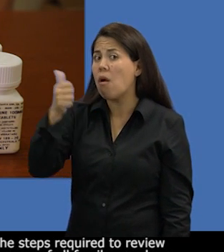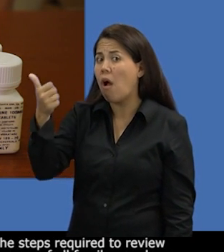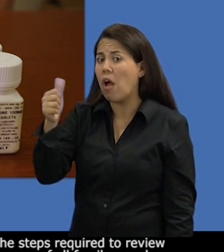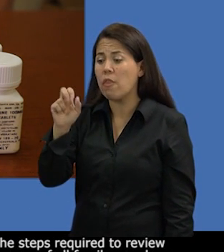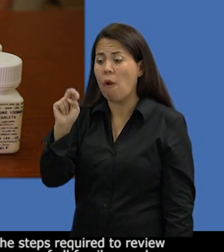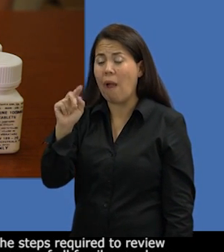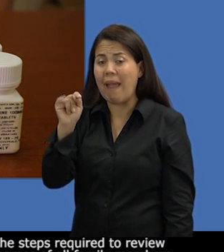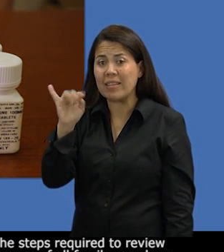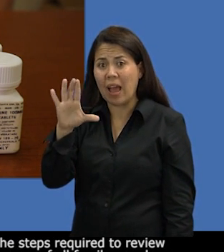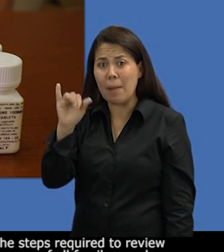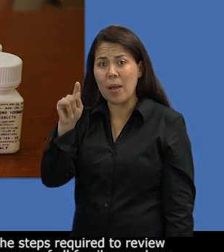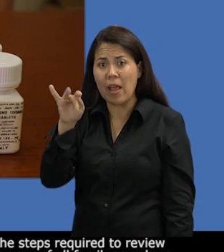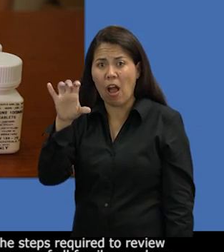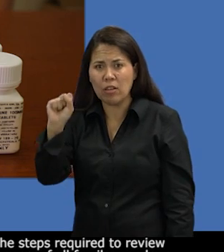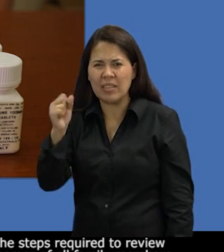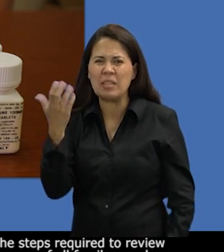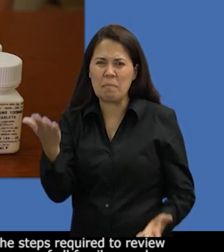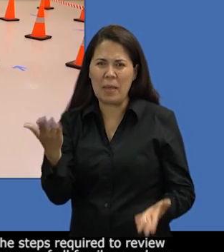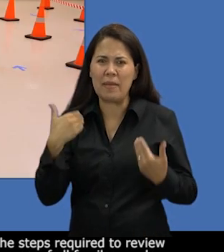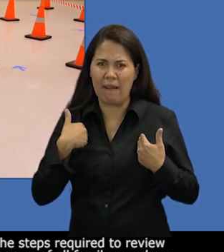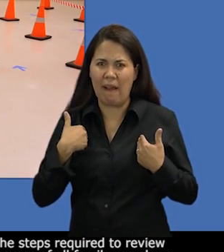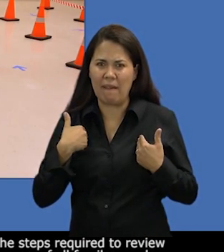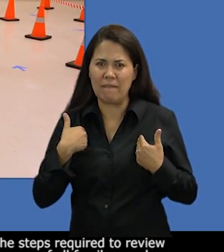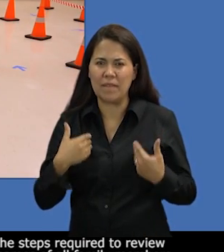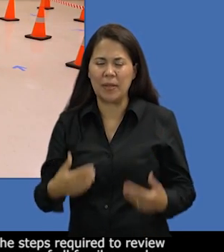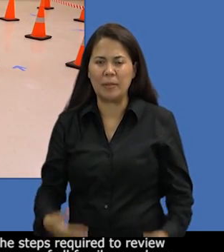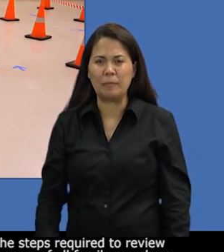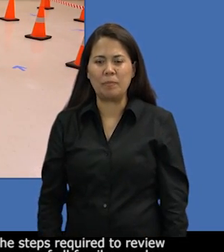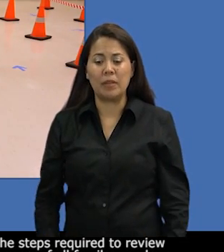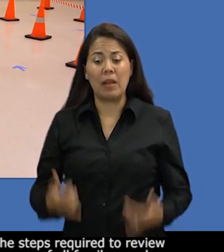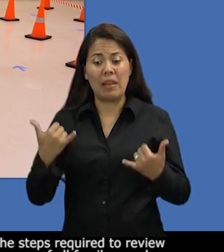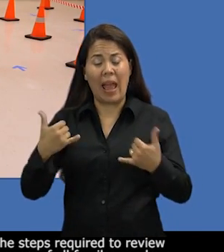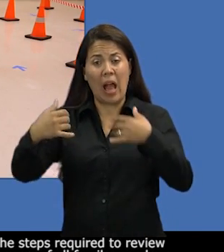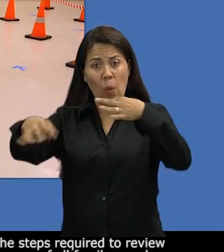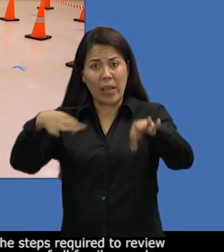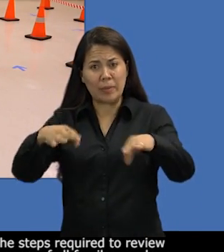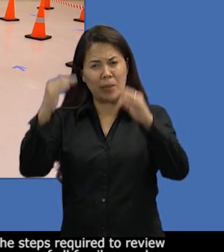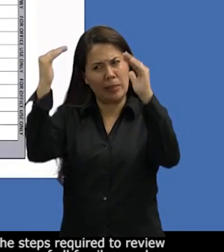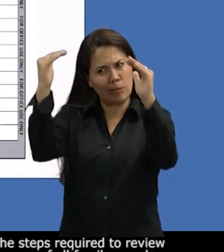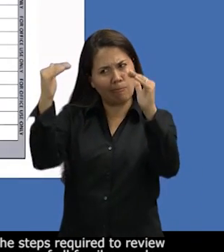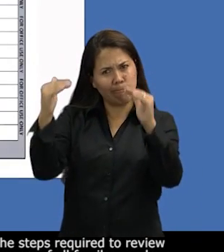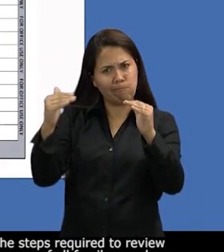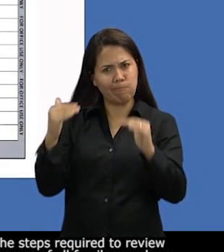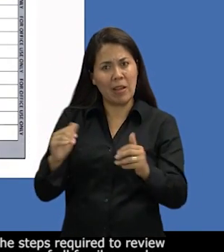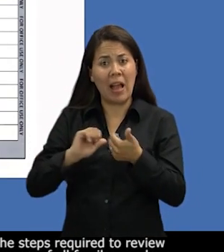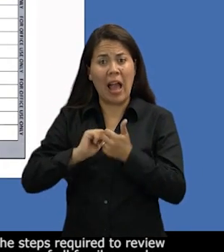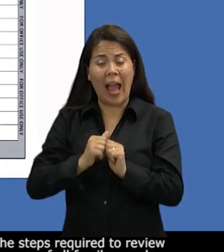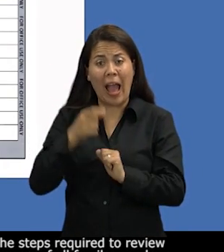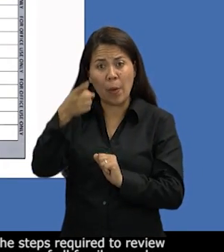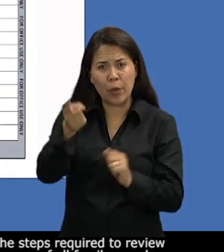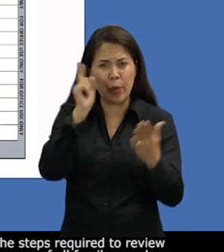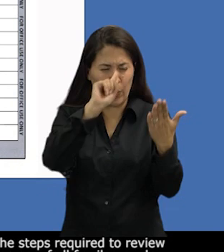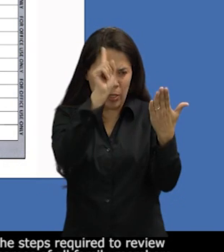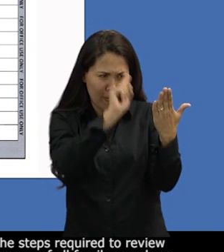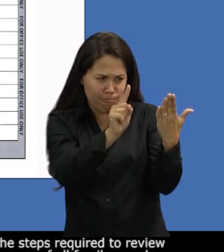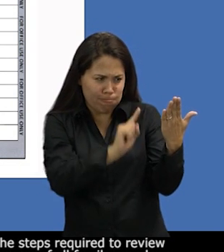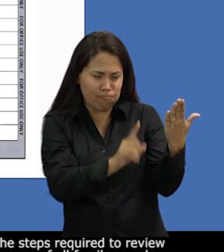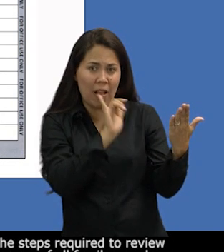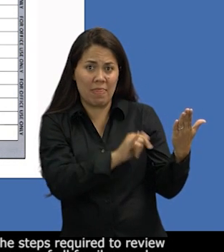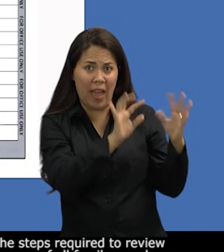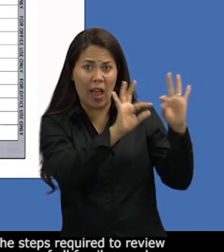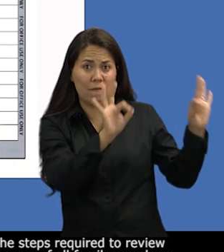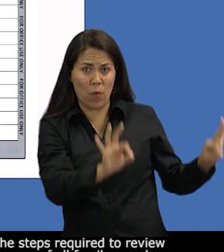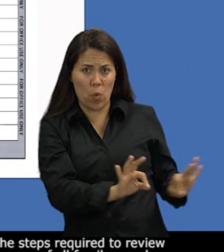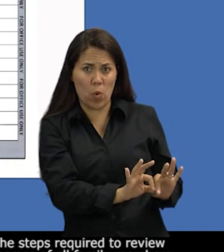antibiotics that may be available. Here are the steps required to review the medication screening form.